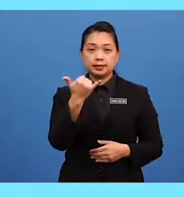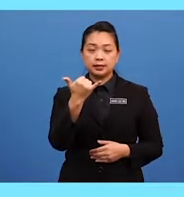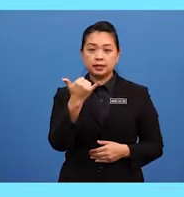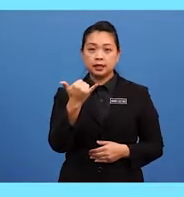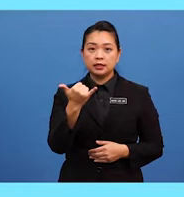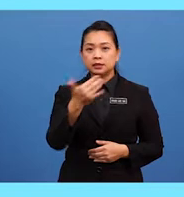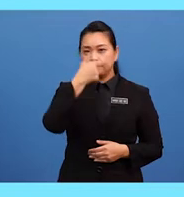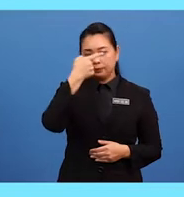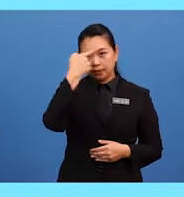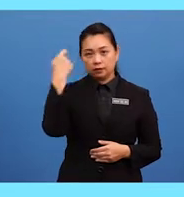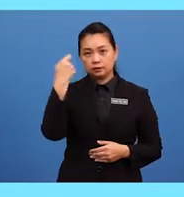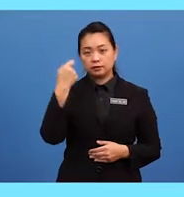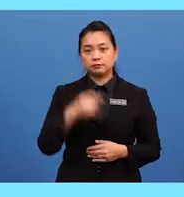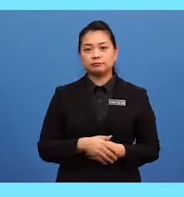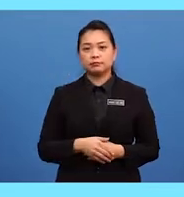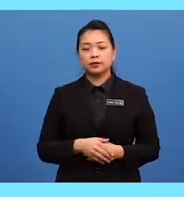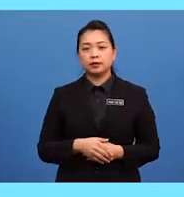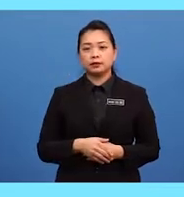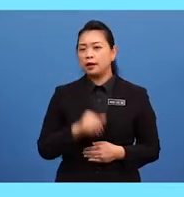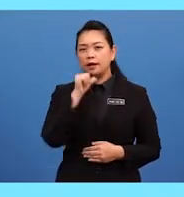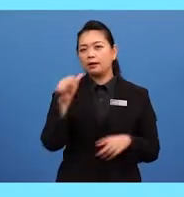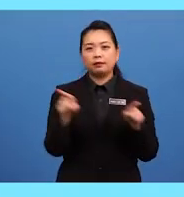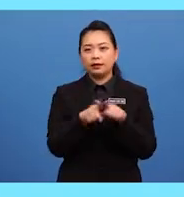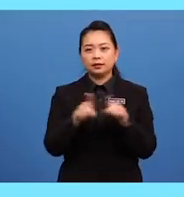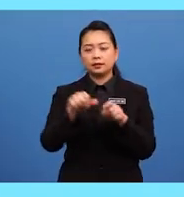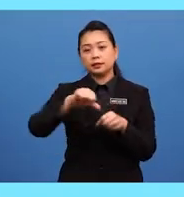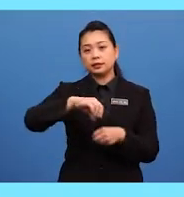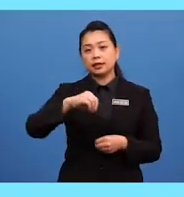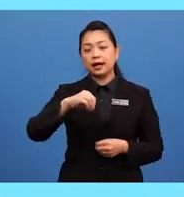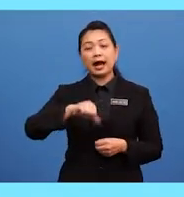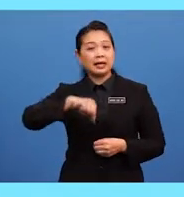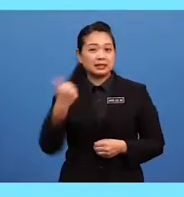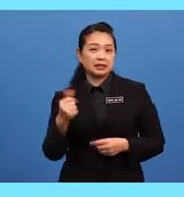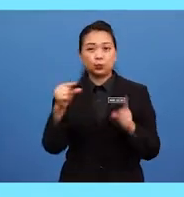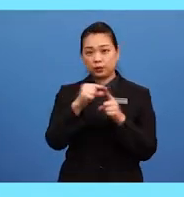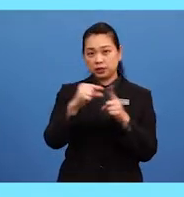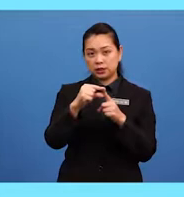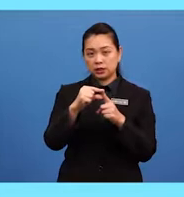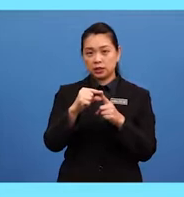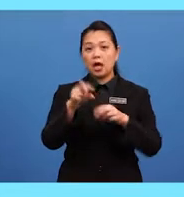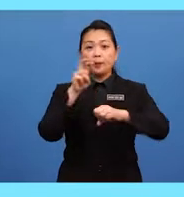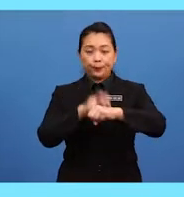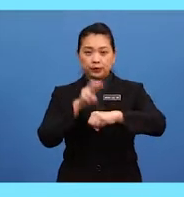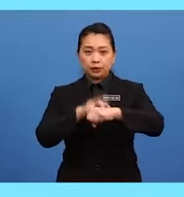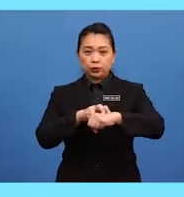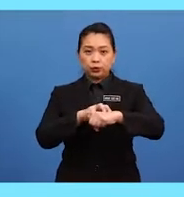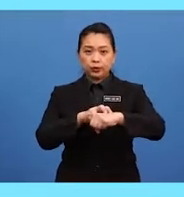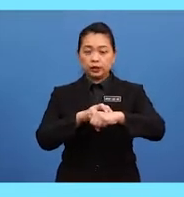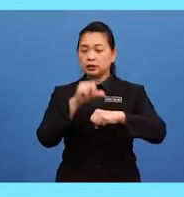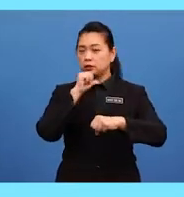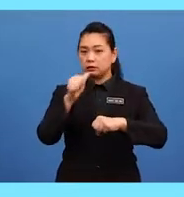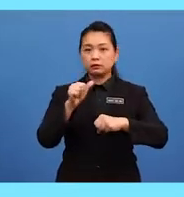This is because, unlike the other words, potato does not end with either CH,